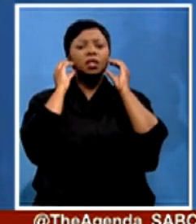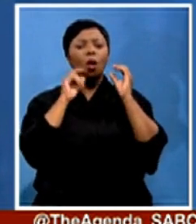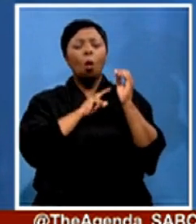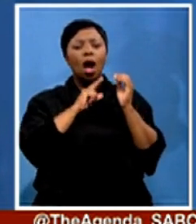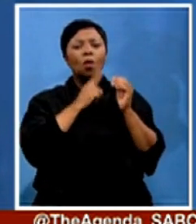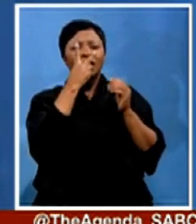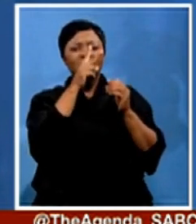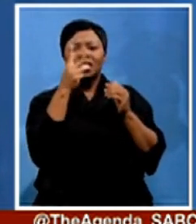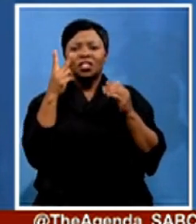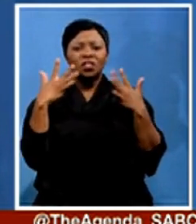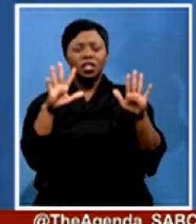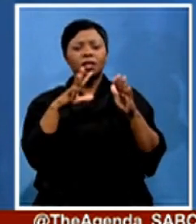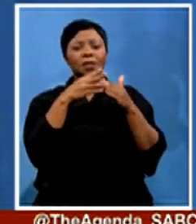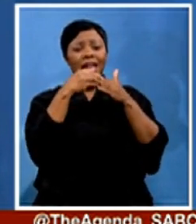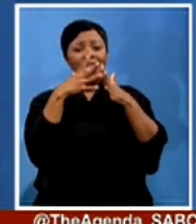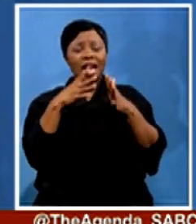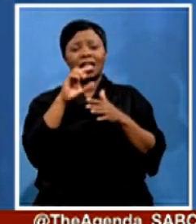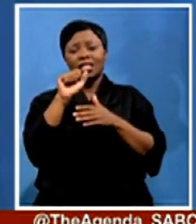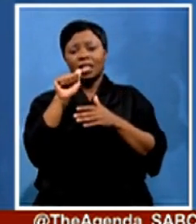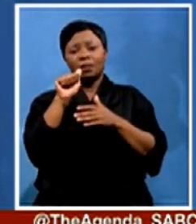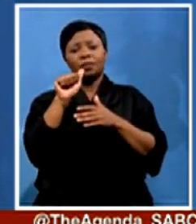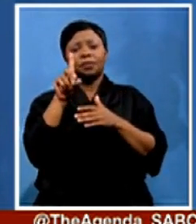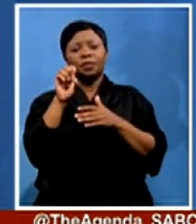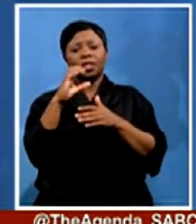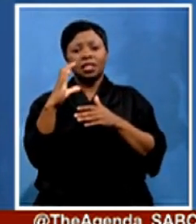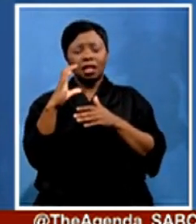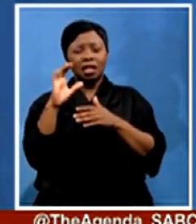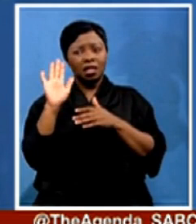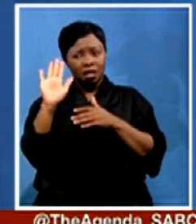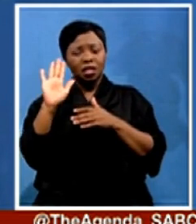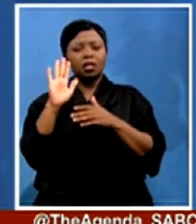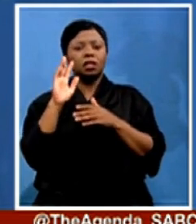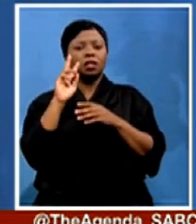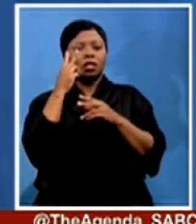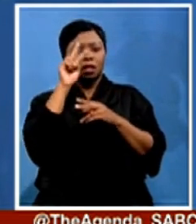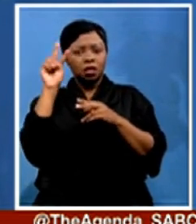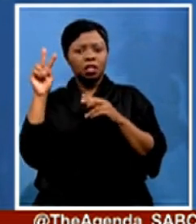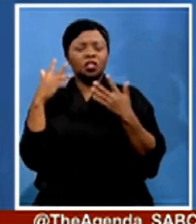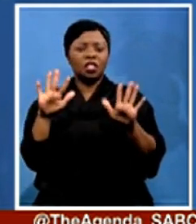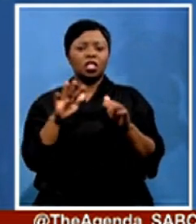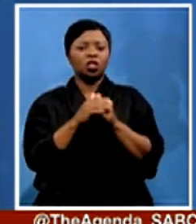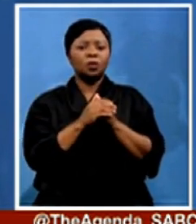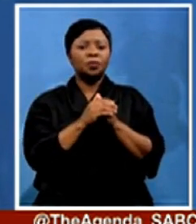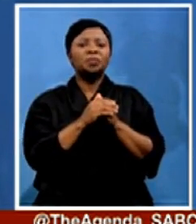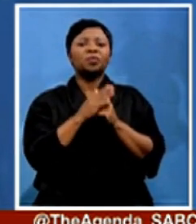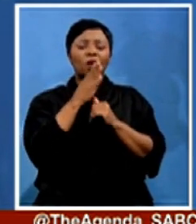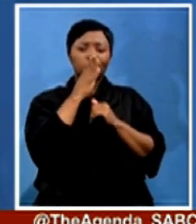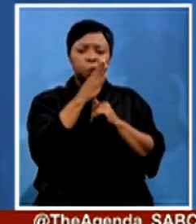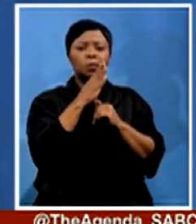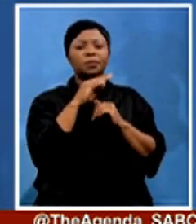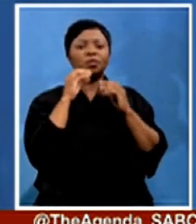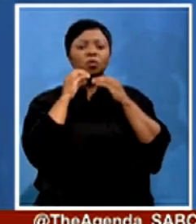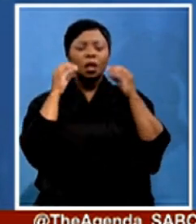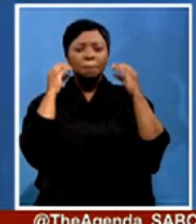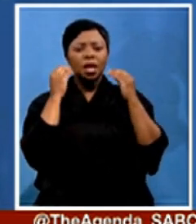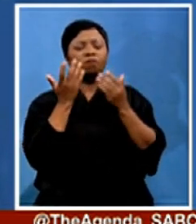getting into Mozambique, talking to the authorities there to